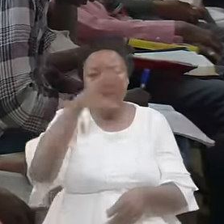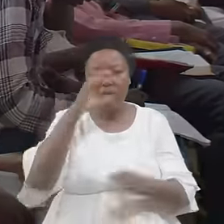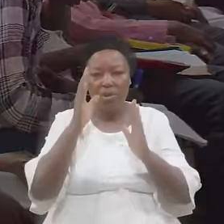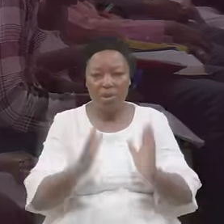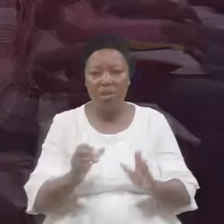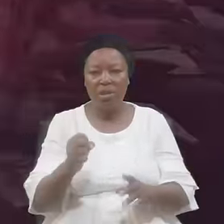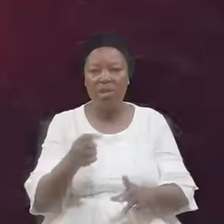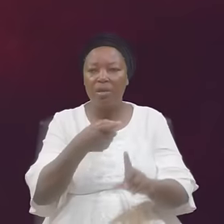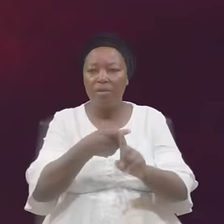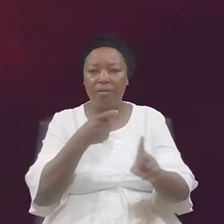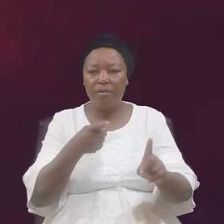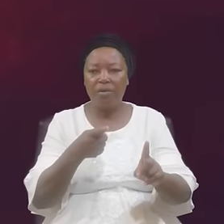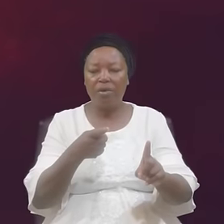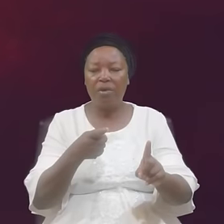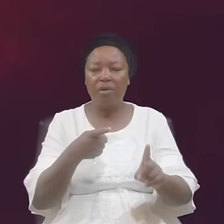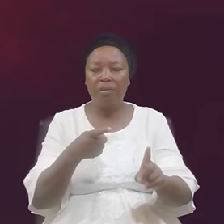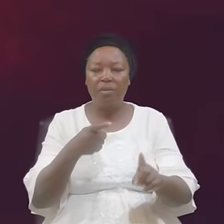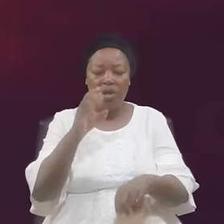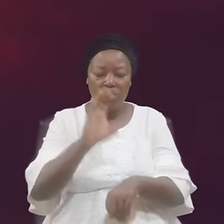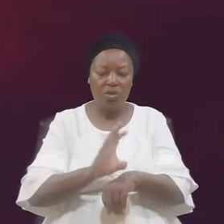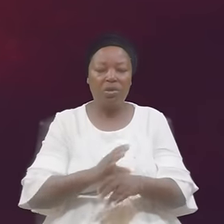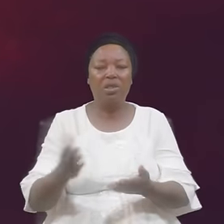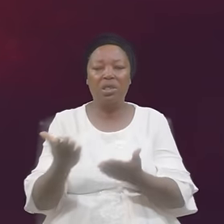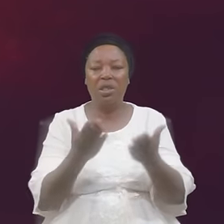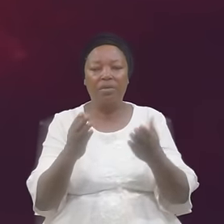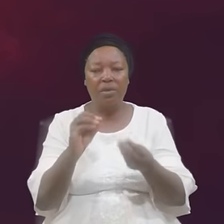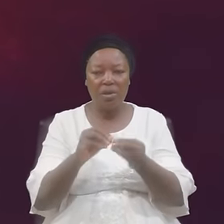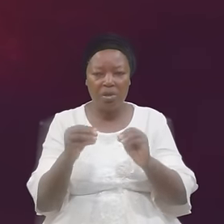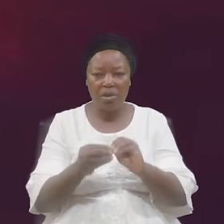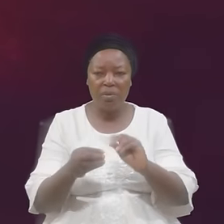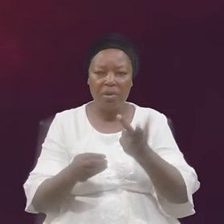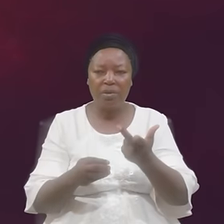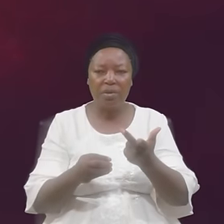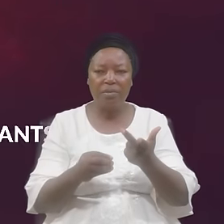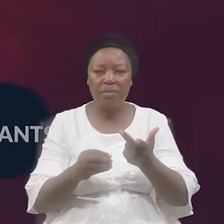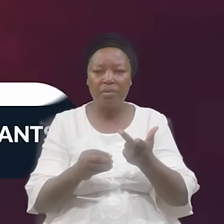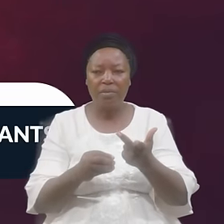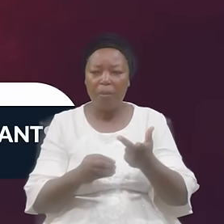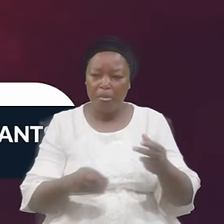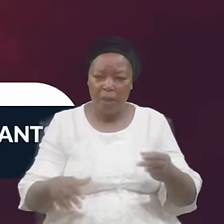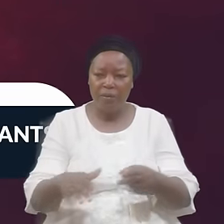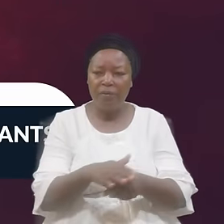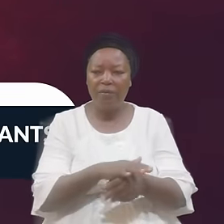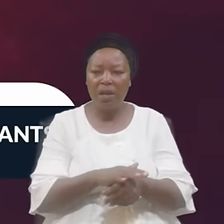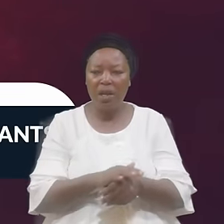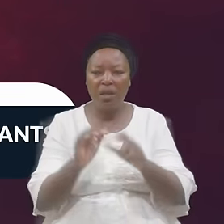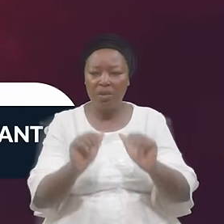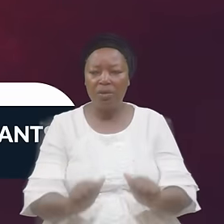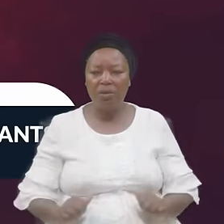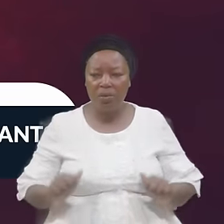Sanctuary Service Number Three Equipping Consecrated